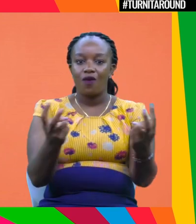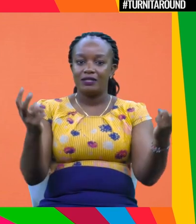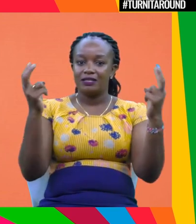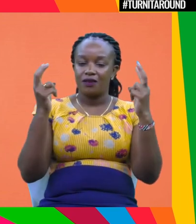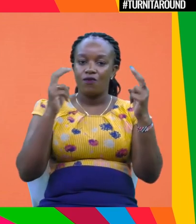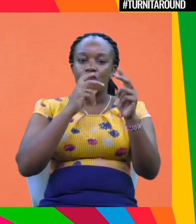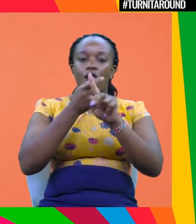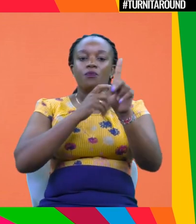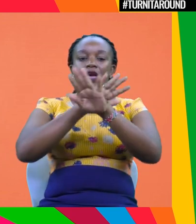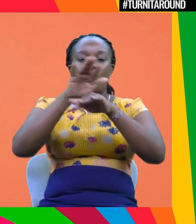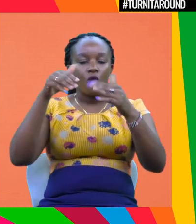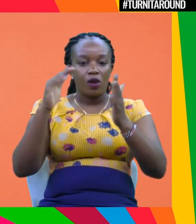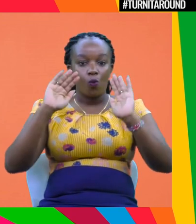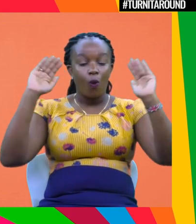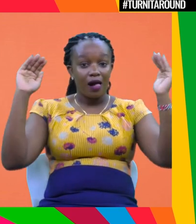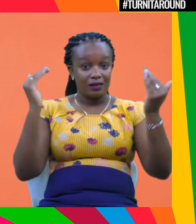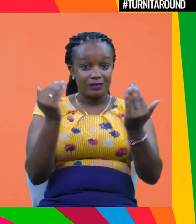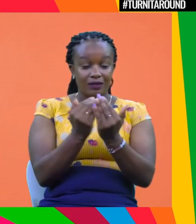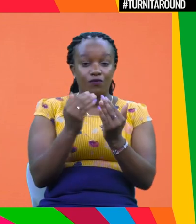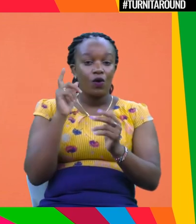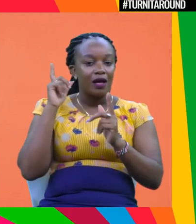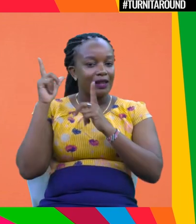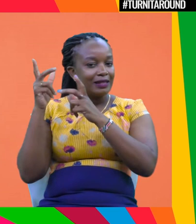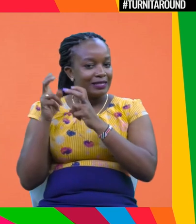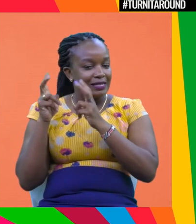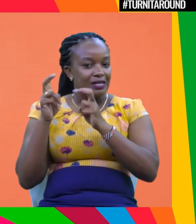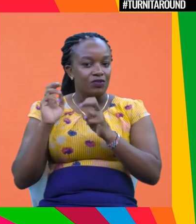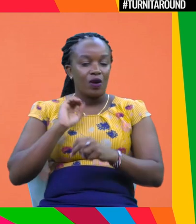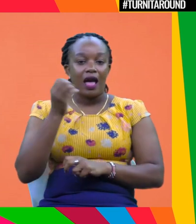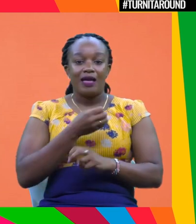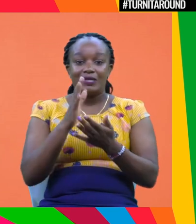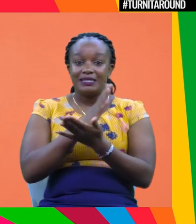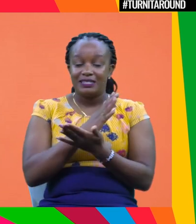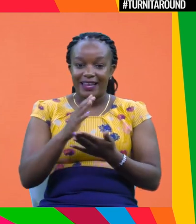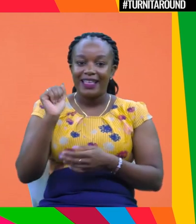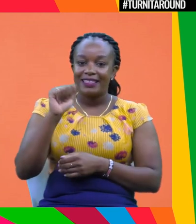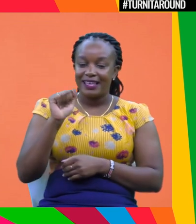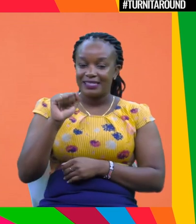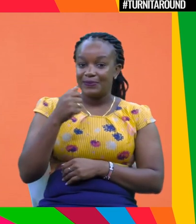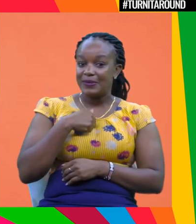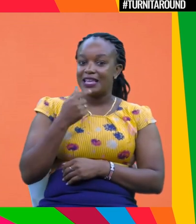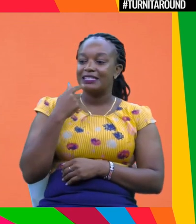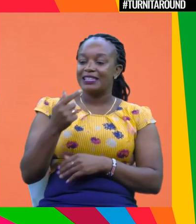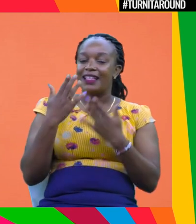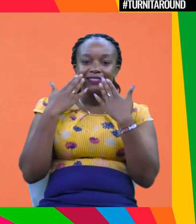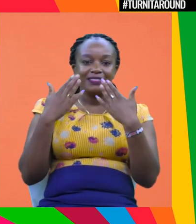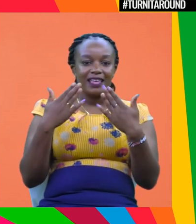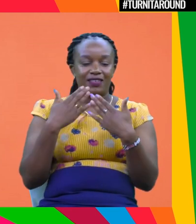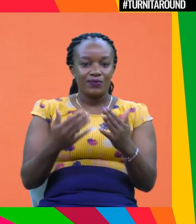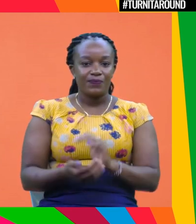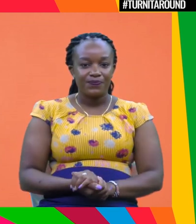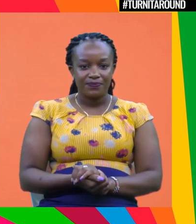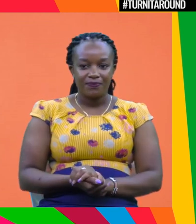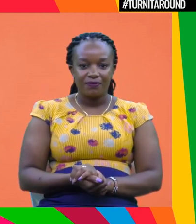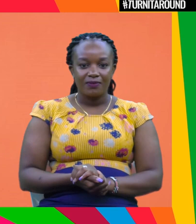from all around the world for listening, um, to our session. And yes, I just want to say a thank you